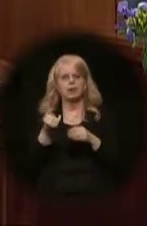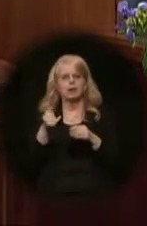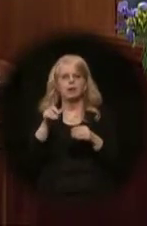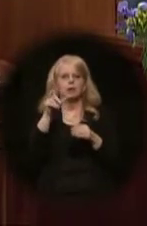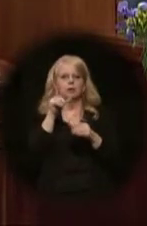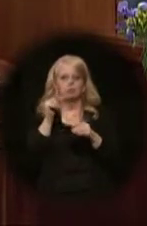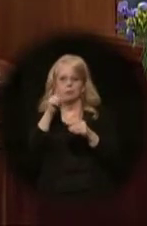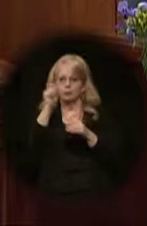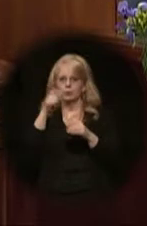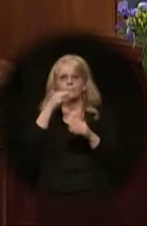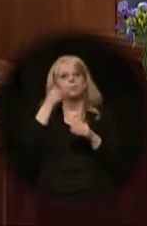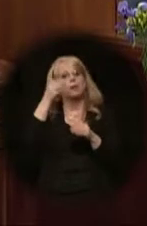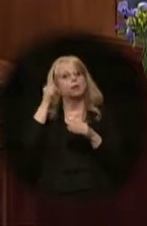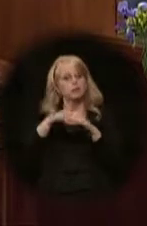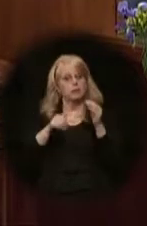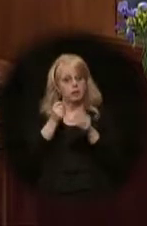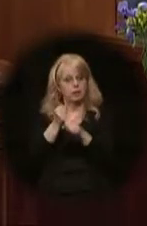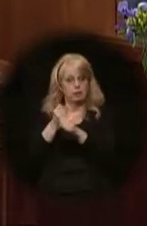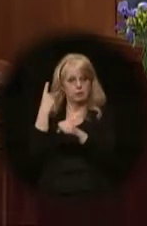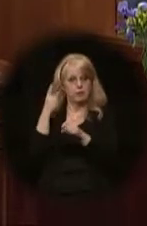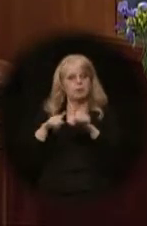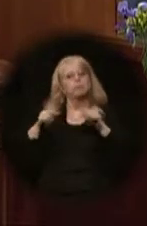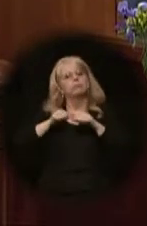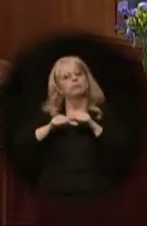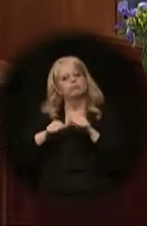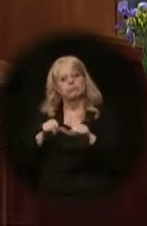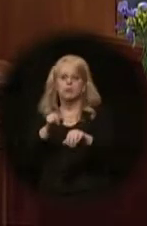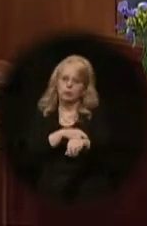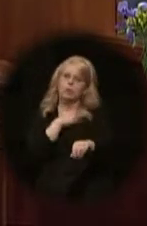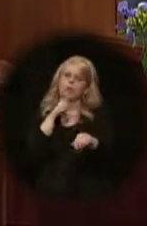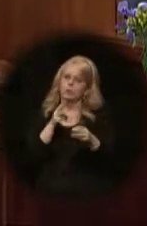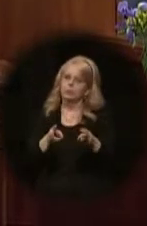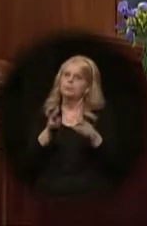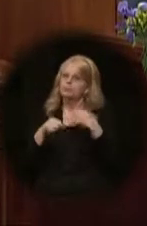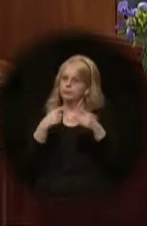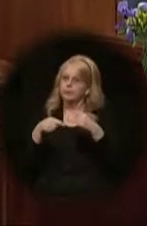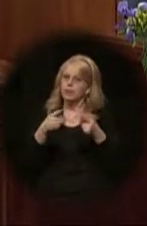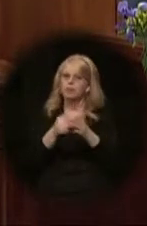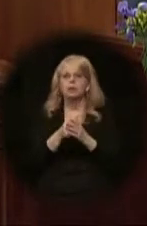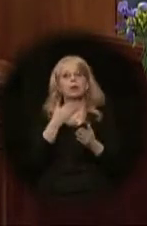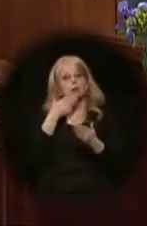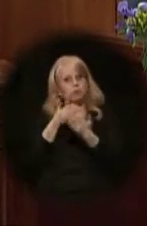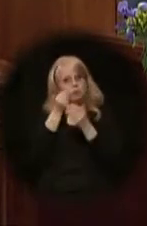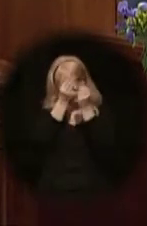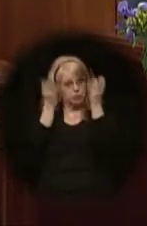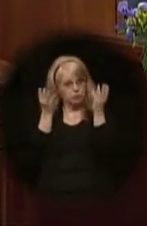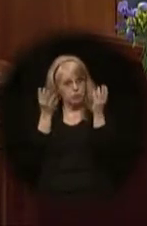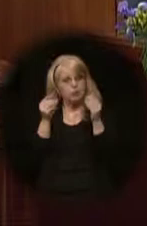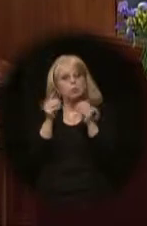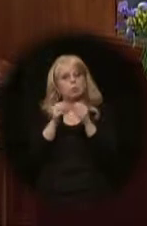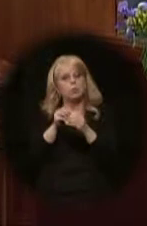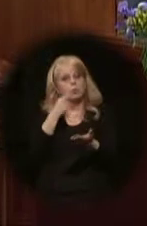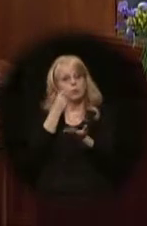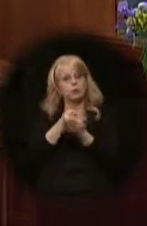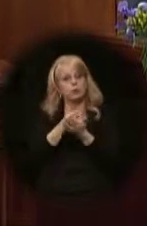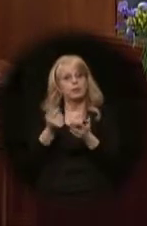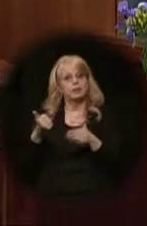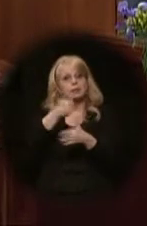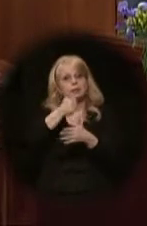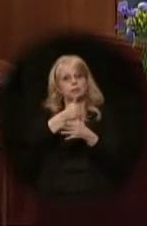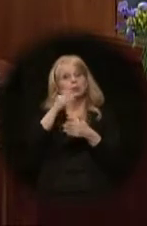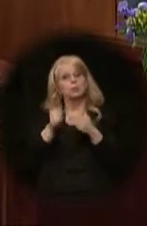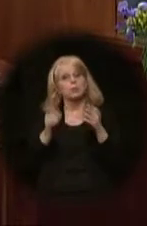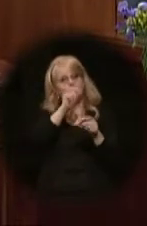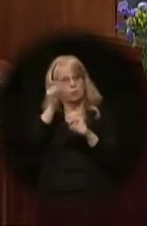we were a year ago, but we still have a long way to go. The good news is more graduating seniors on a percentage